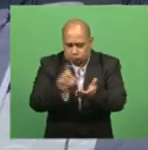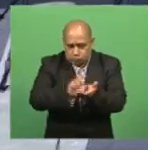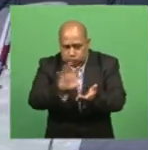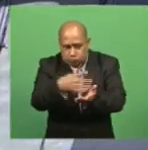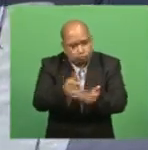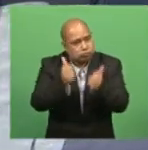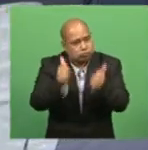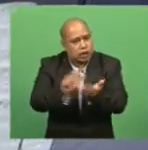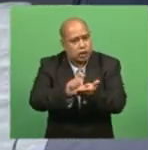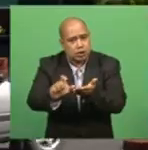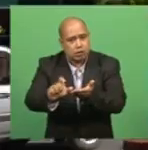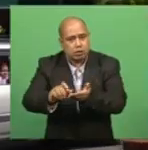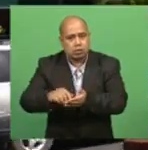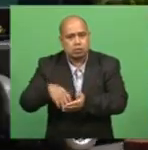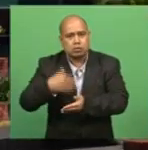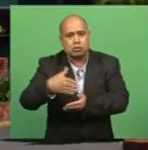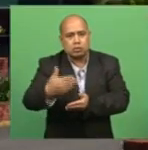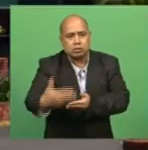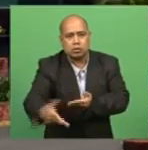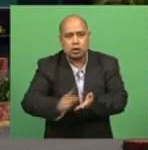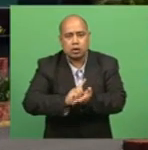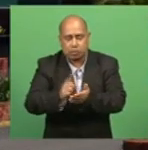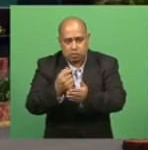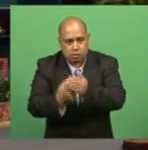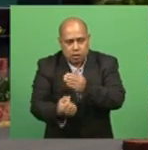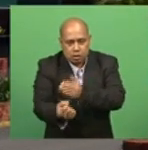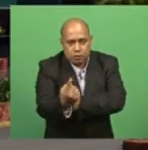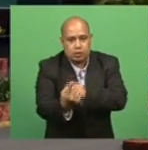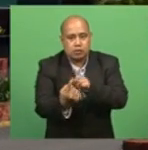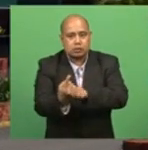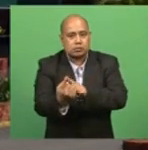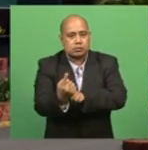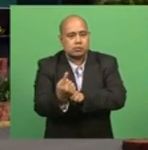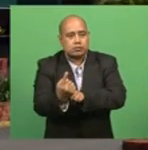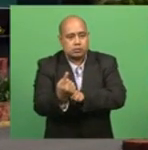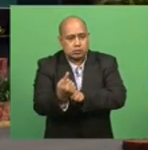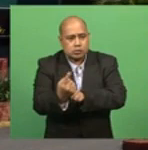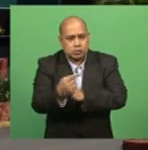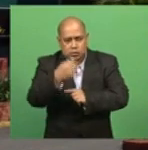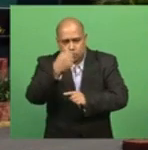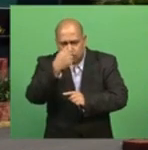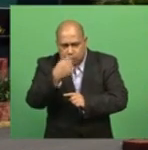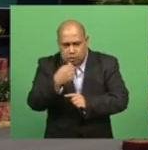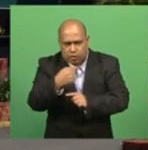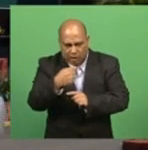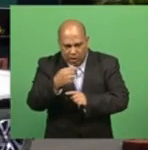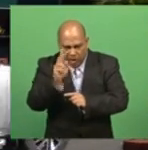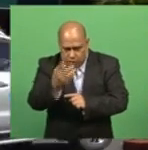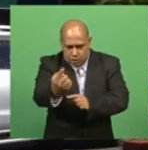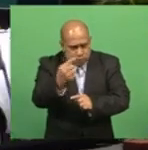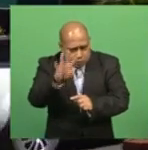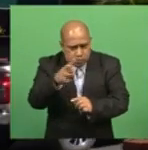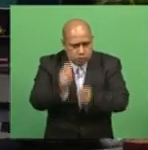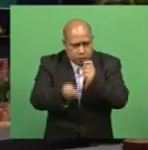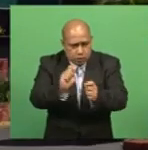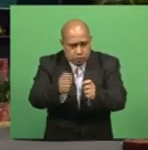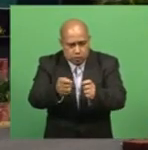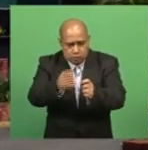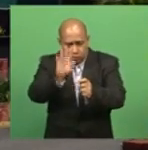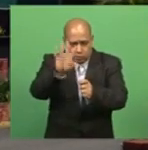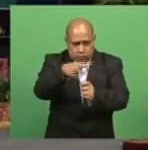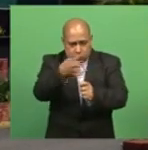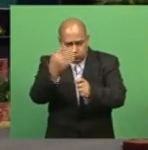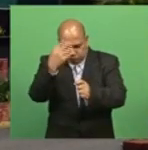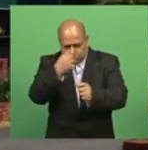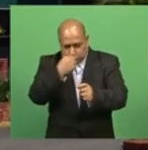symptoms. She was then tested, giving us a soft positive result. But the